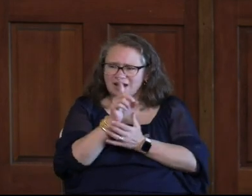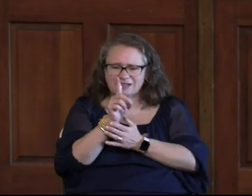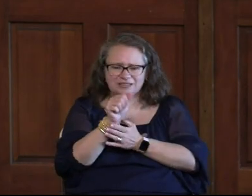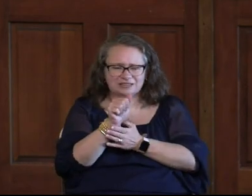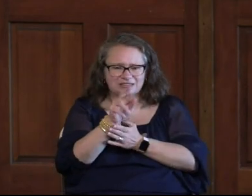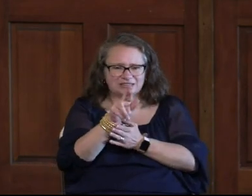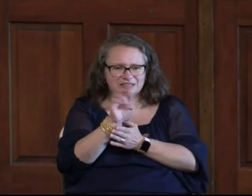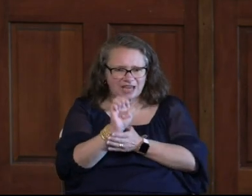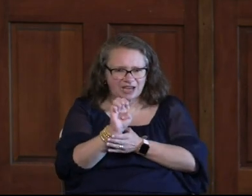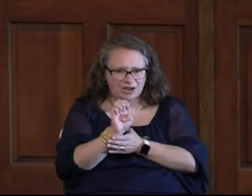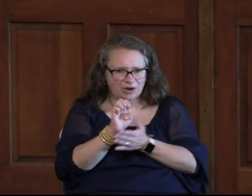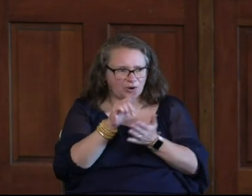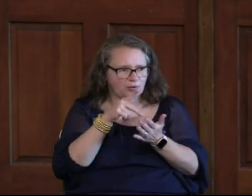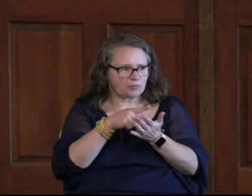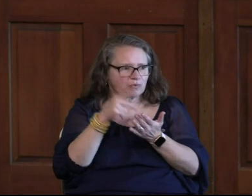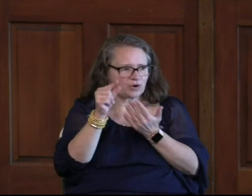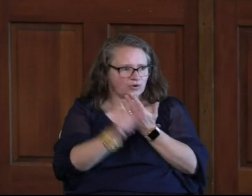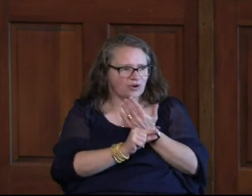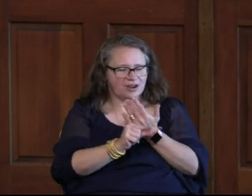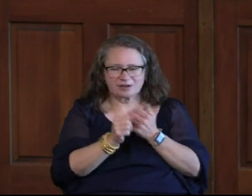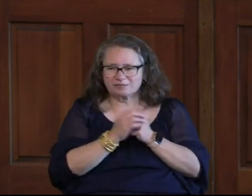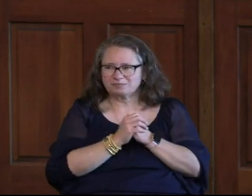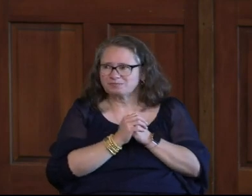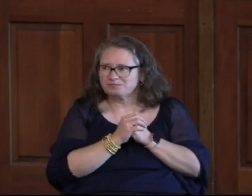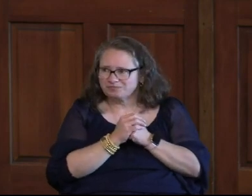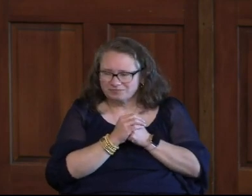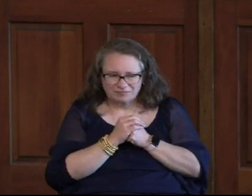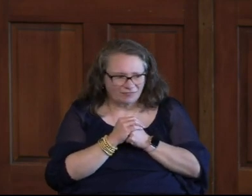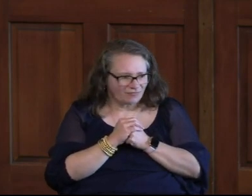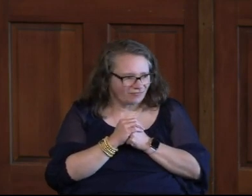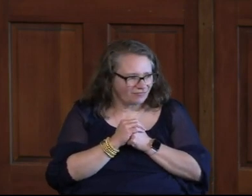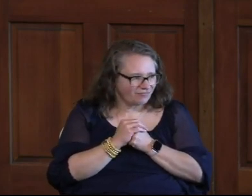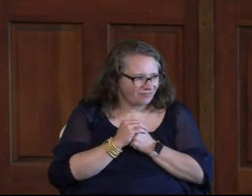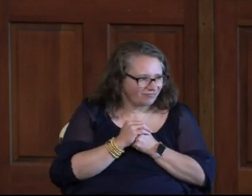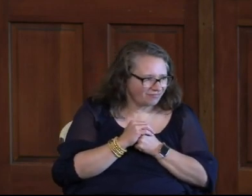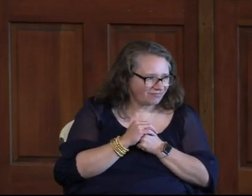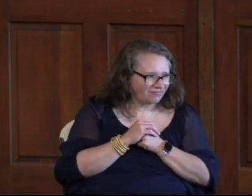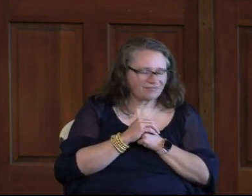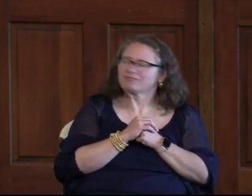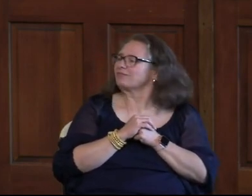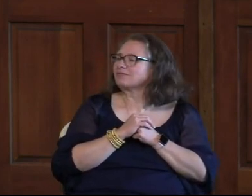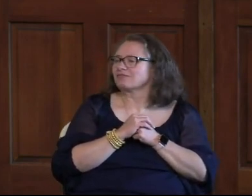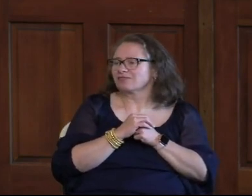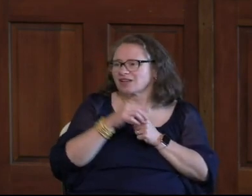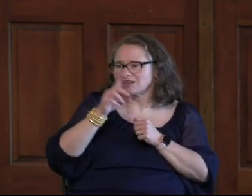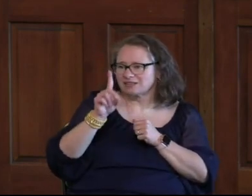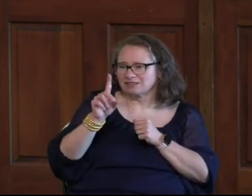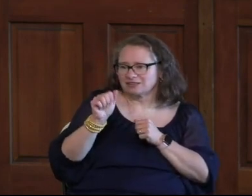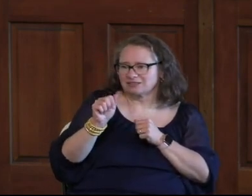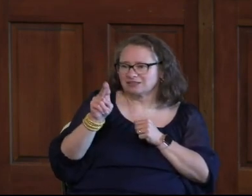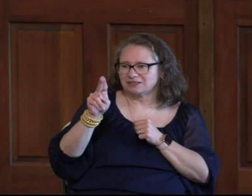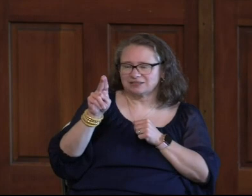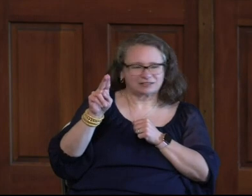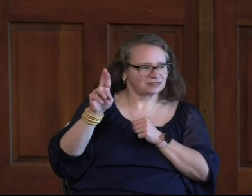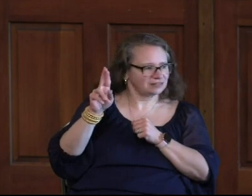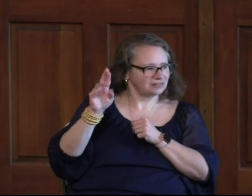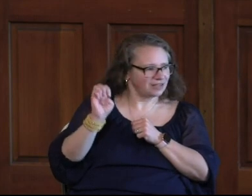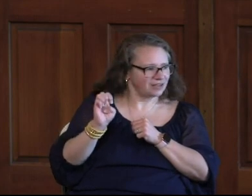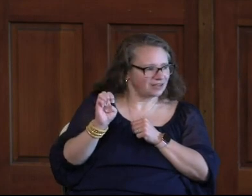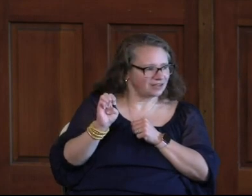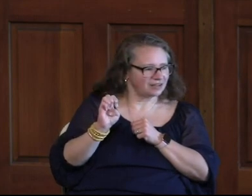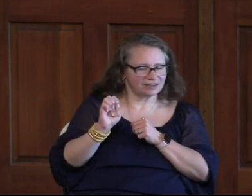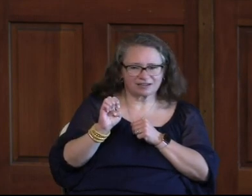Program Does Anybody Remember The DARE Program I See That Hand I See That Hand Yeah The DARE Program And What Was It